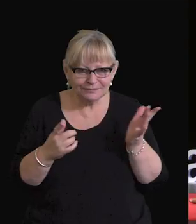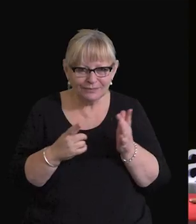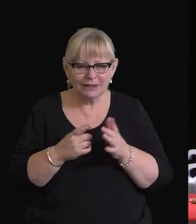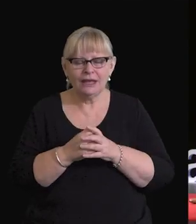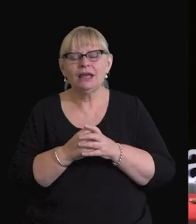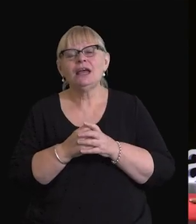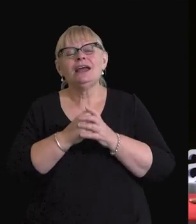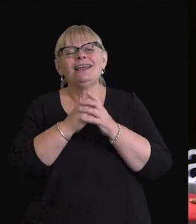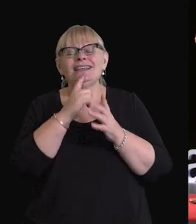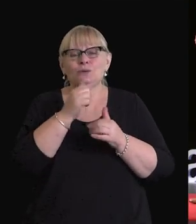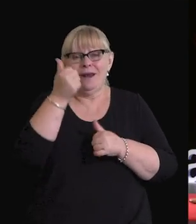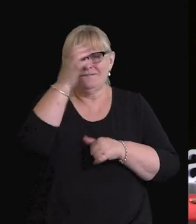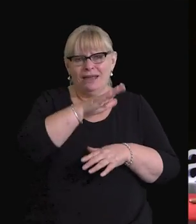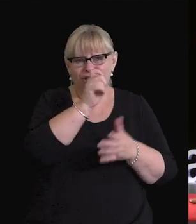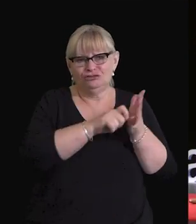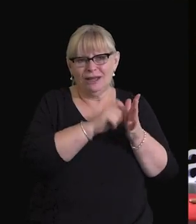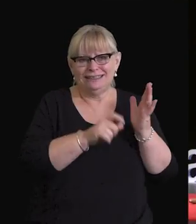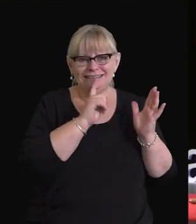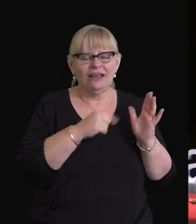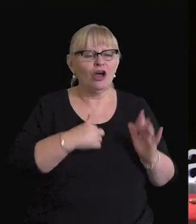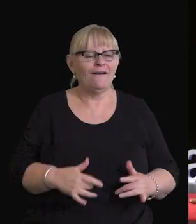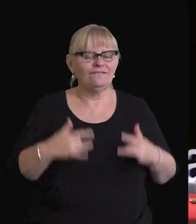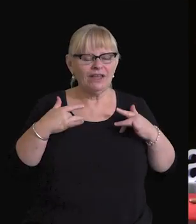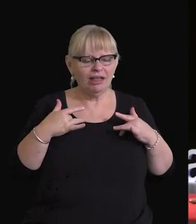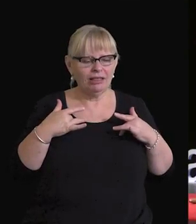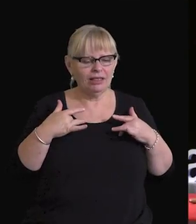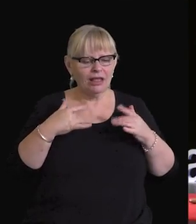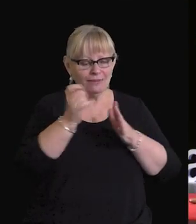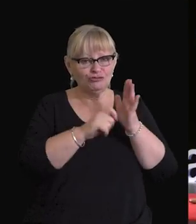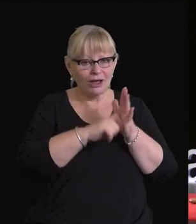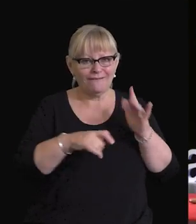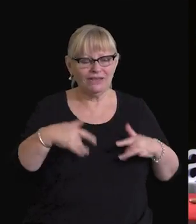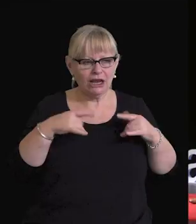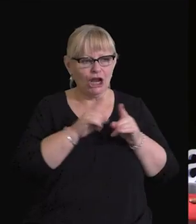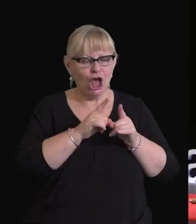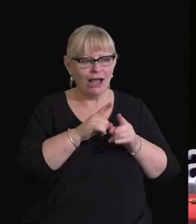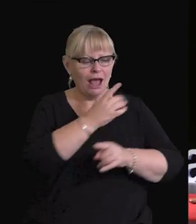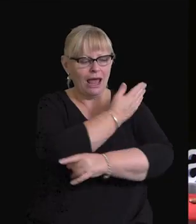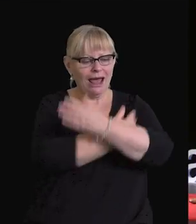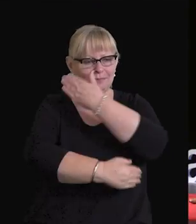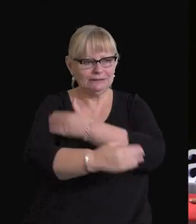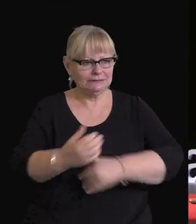Kurt Vonnegut once said, when I write, I feel like an armless, legless man with a crown on his mouth.